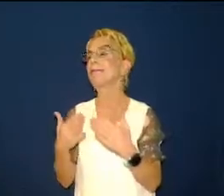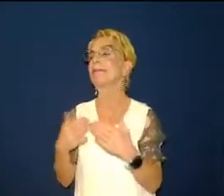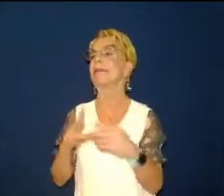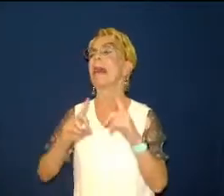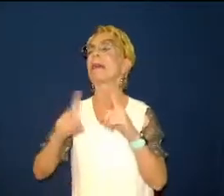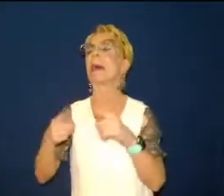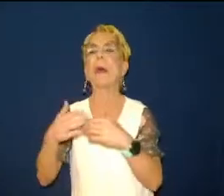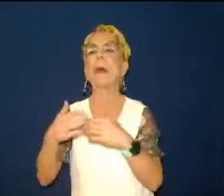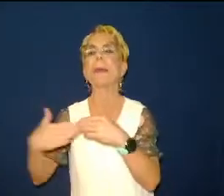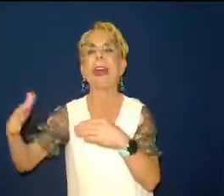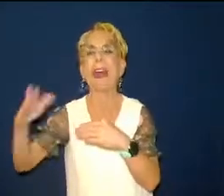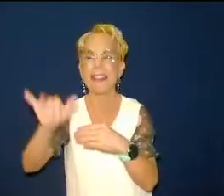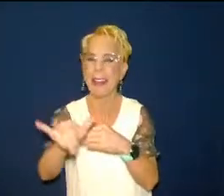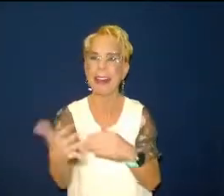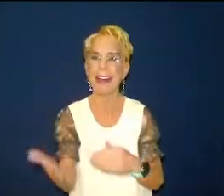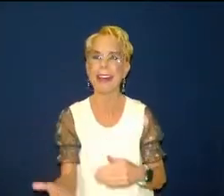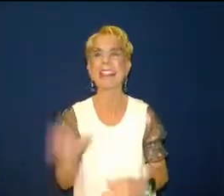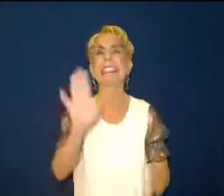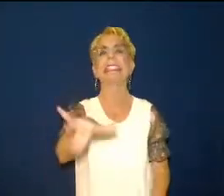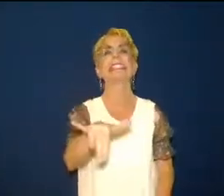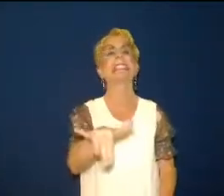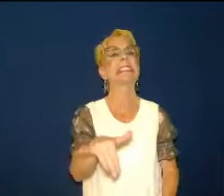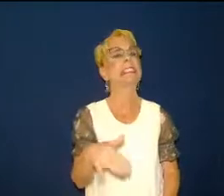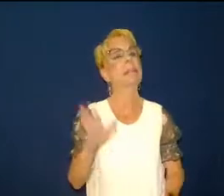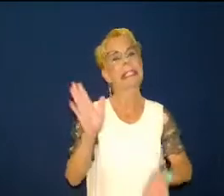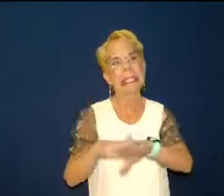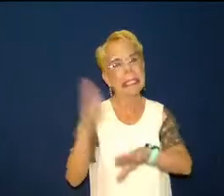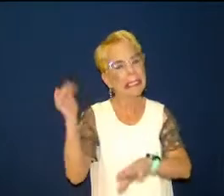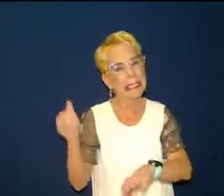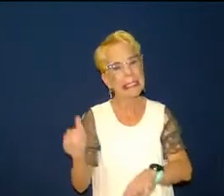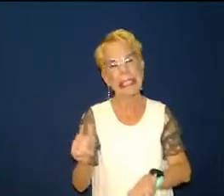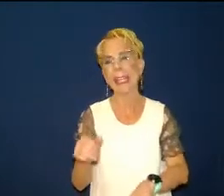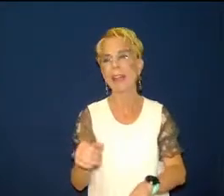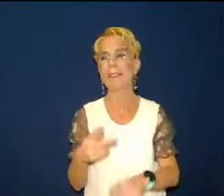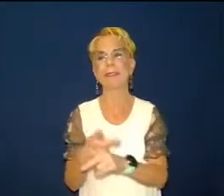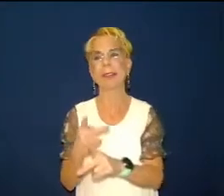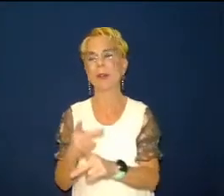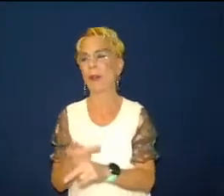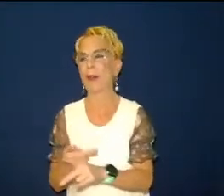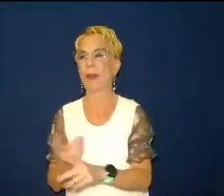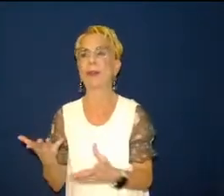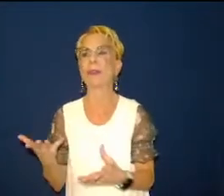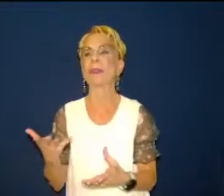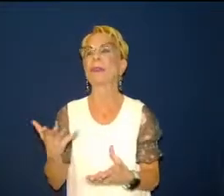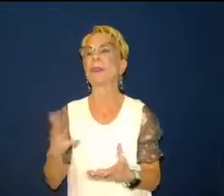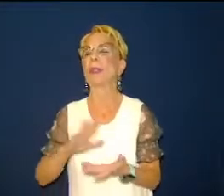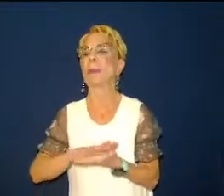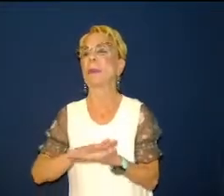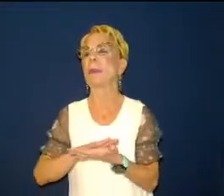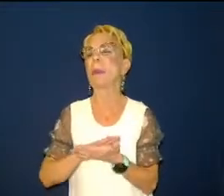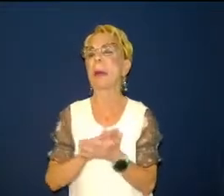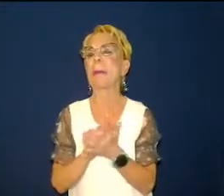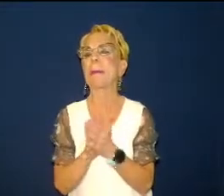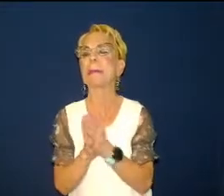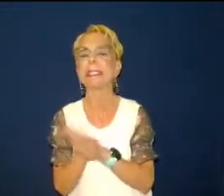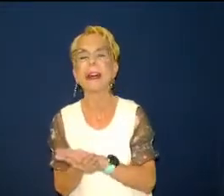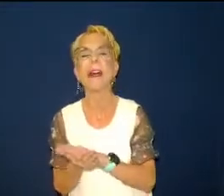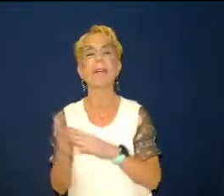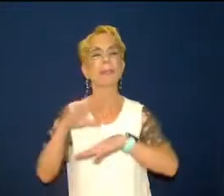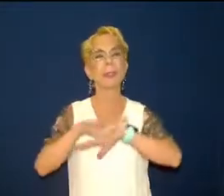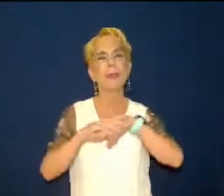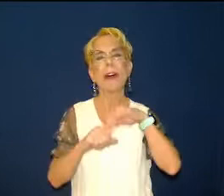times see the gospel is too powerful and too important to fall into complacent hands